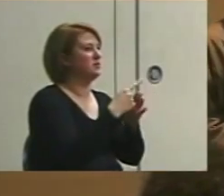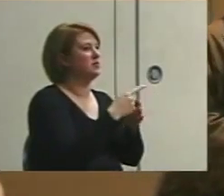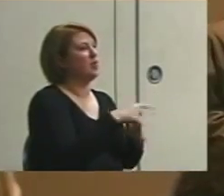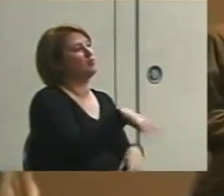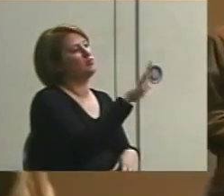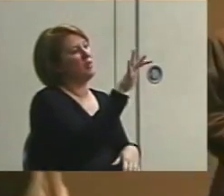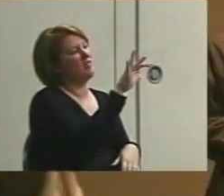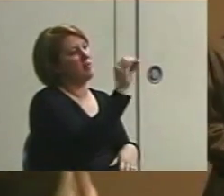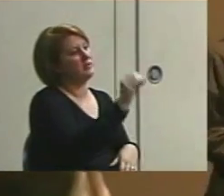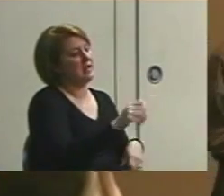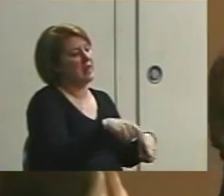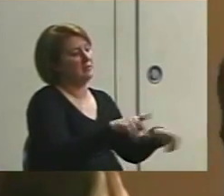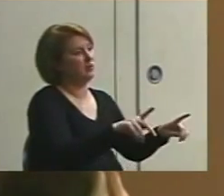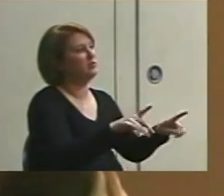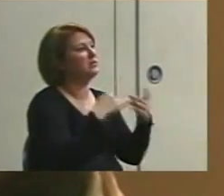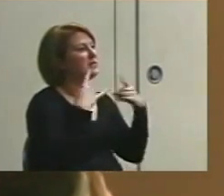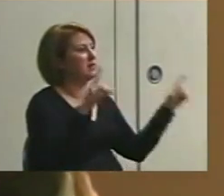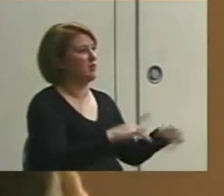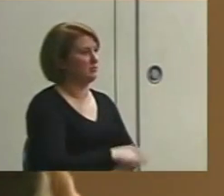opportunities.